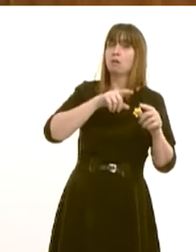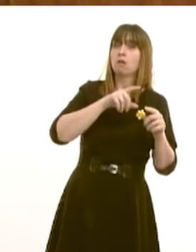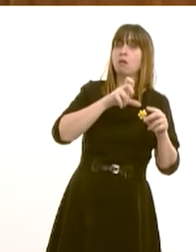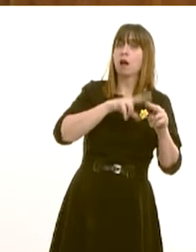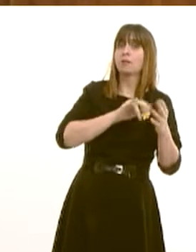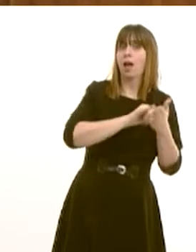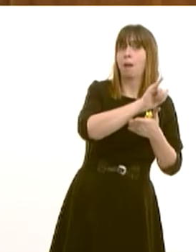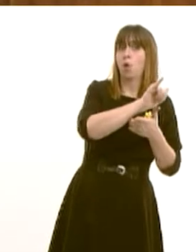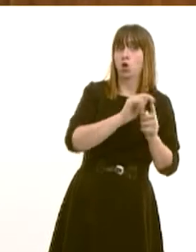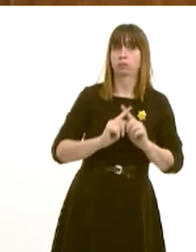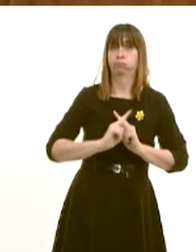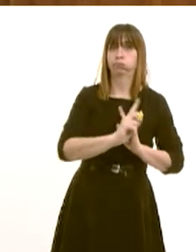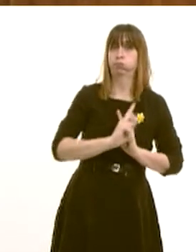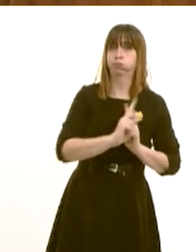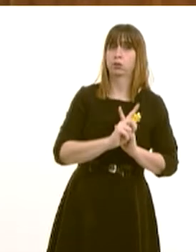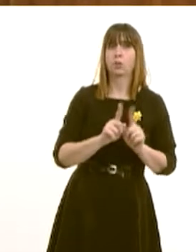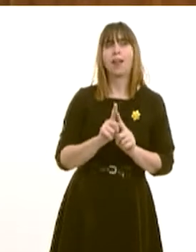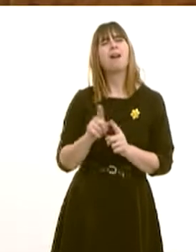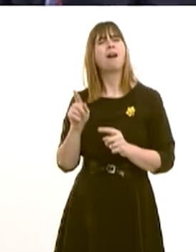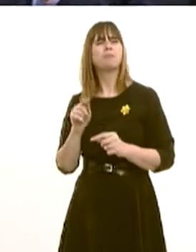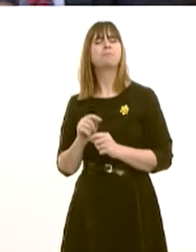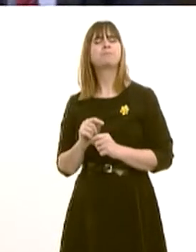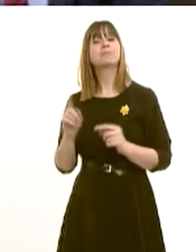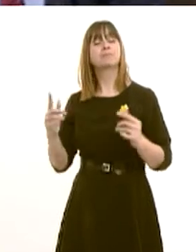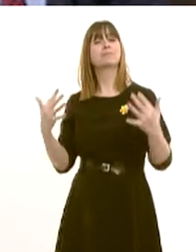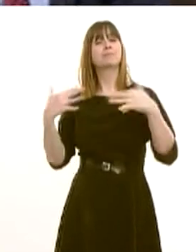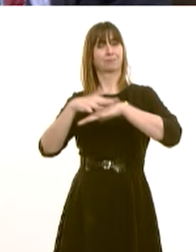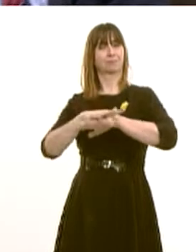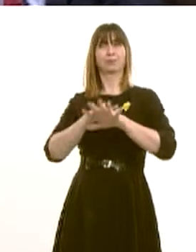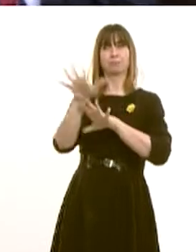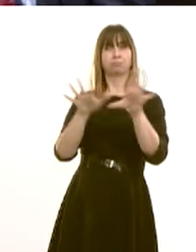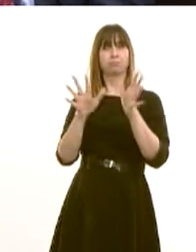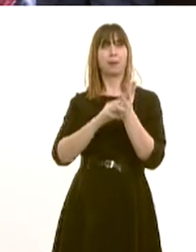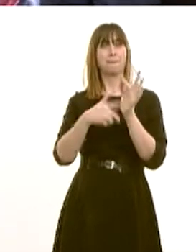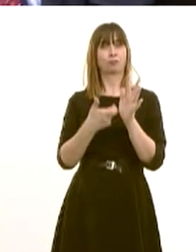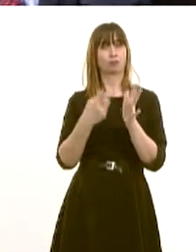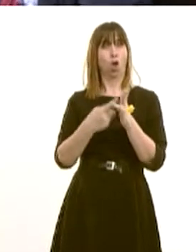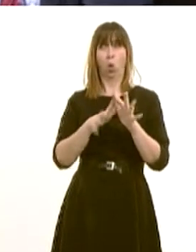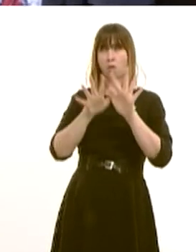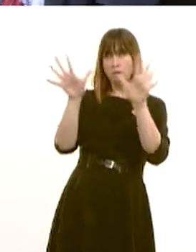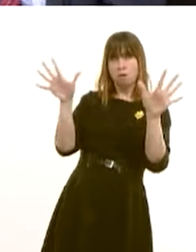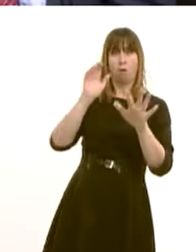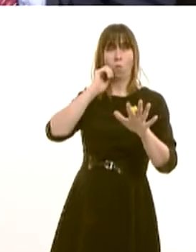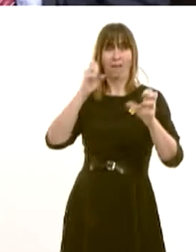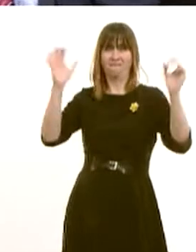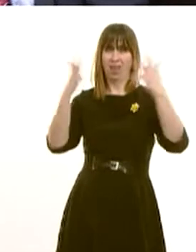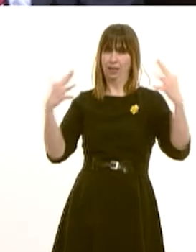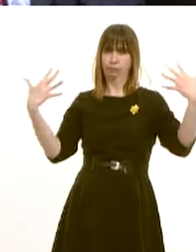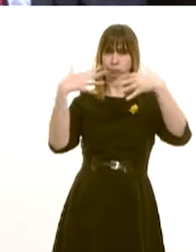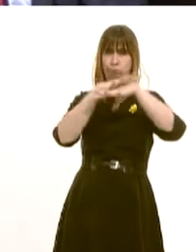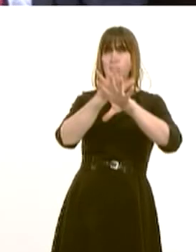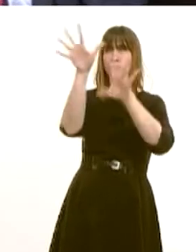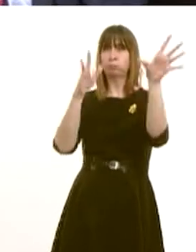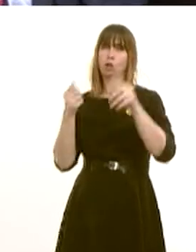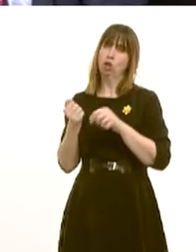Well, these are all matters wrapped up in the metro because we have made it clear that we are ambitious to create a fully integrated transport system